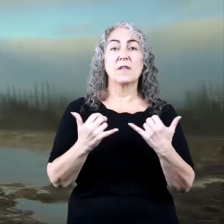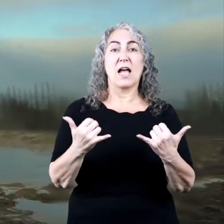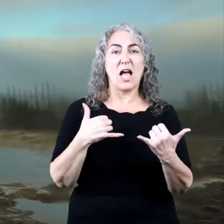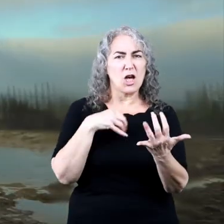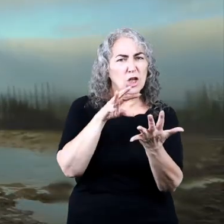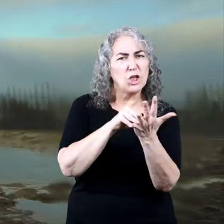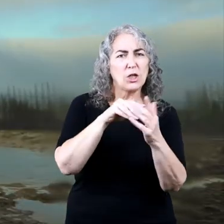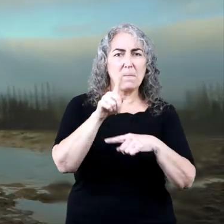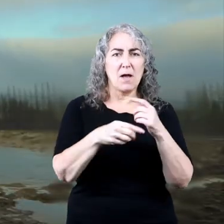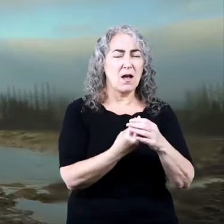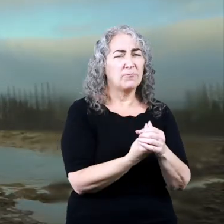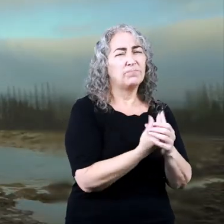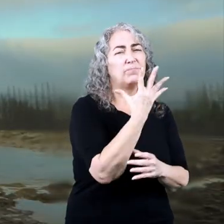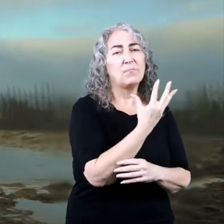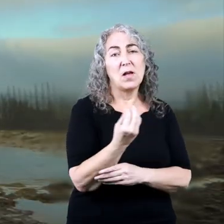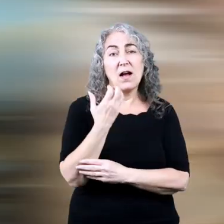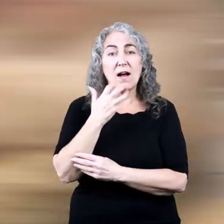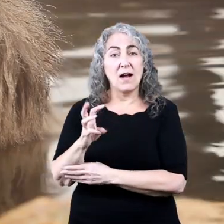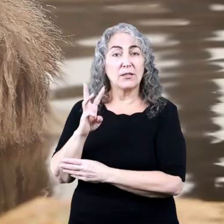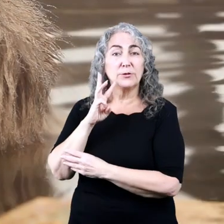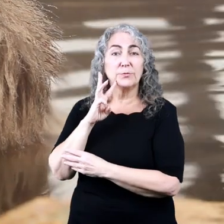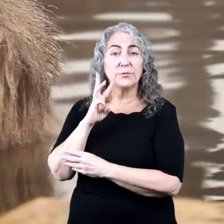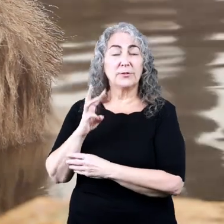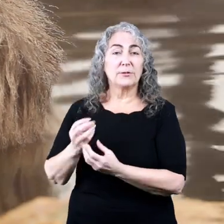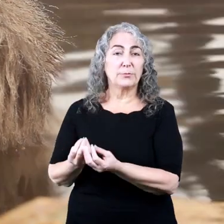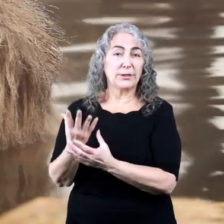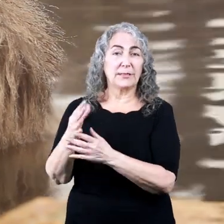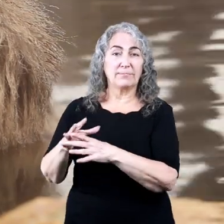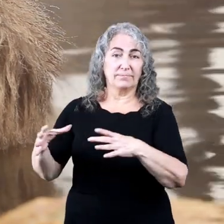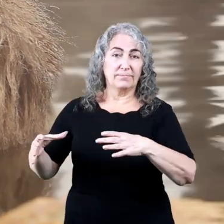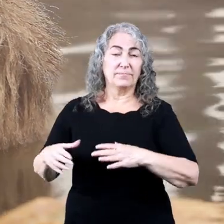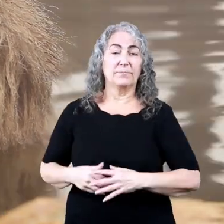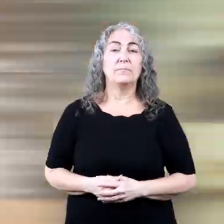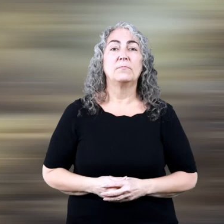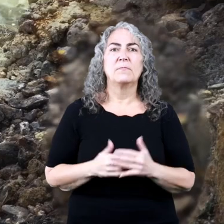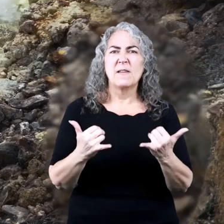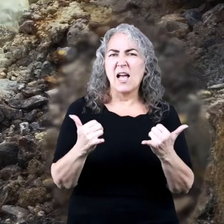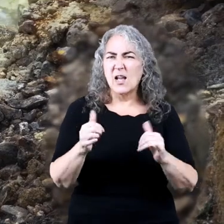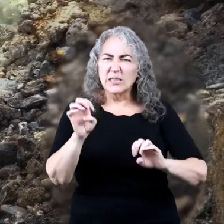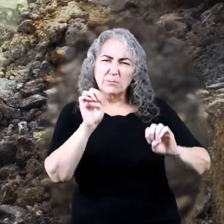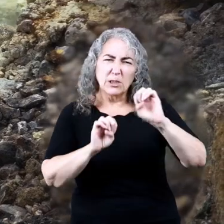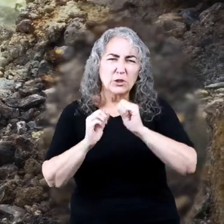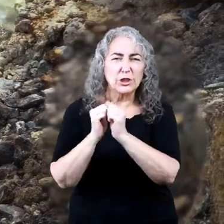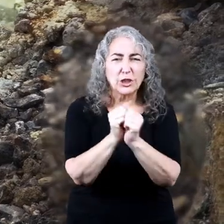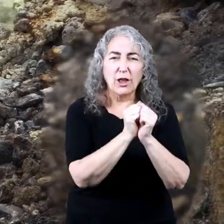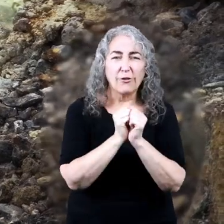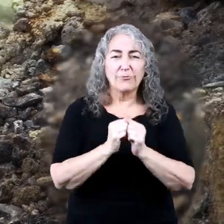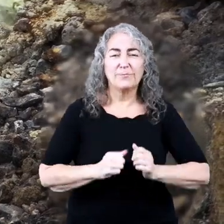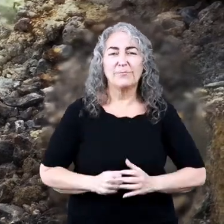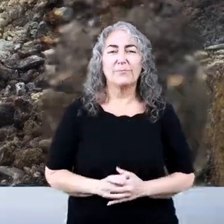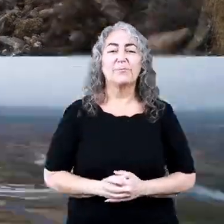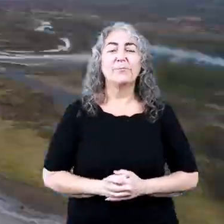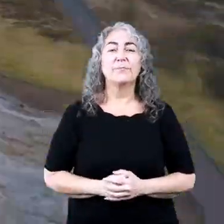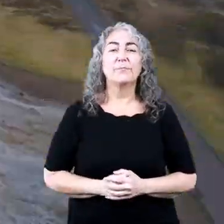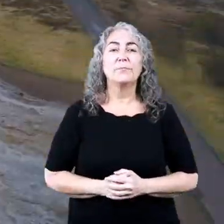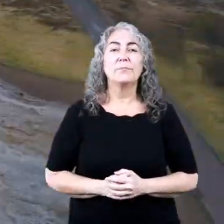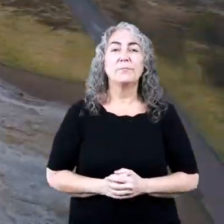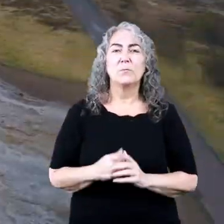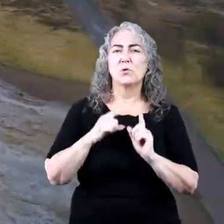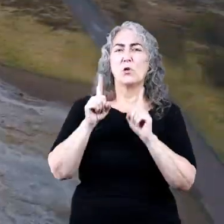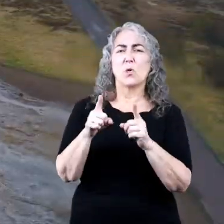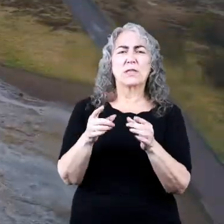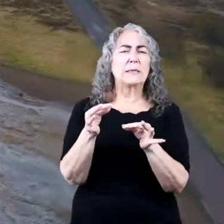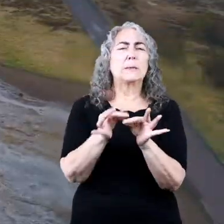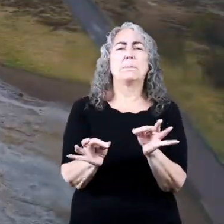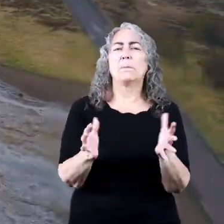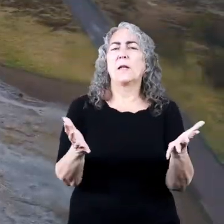Now that we have learned about geysers and hot springs, let's do an experiment together. We